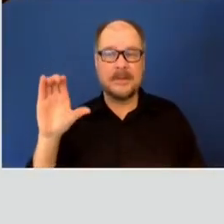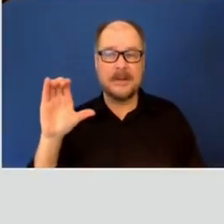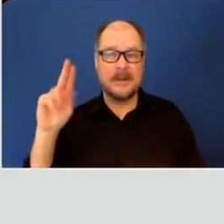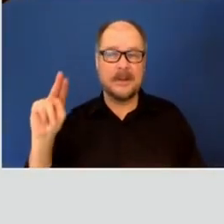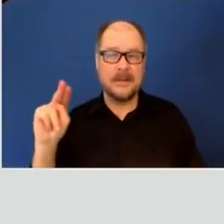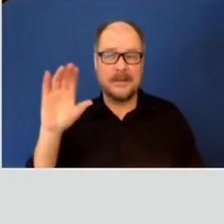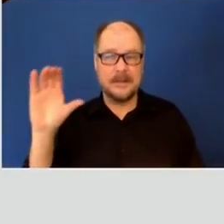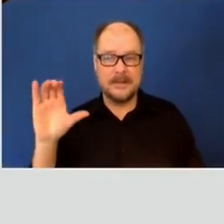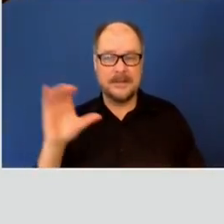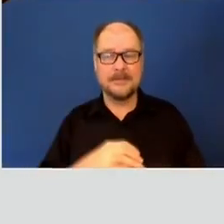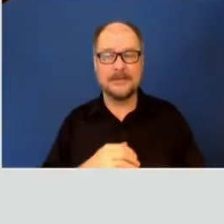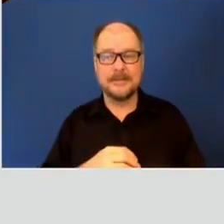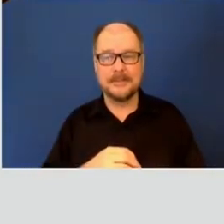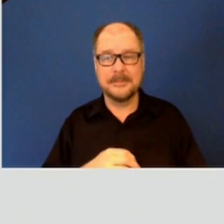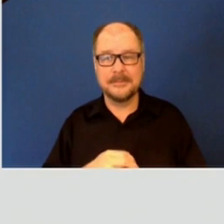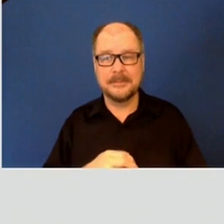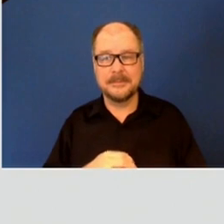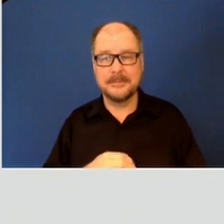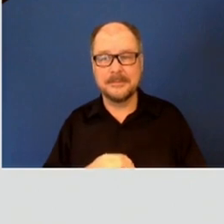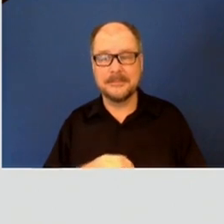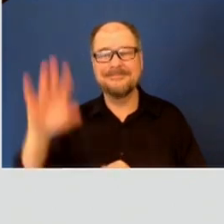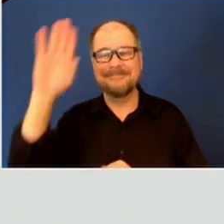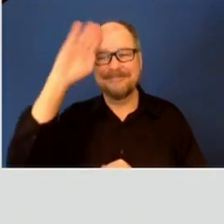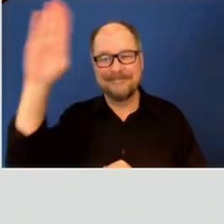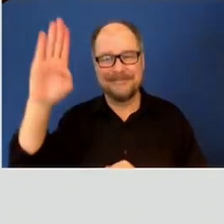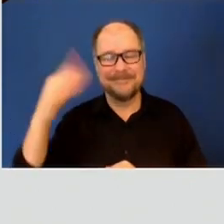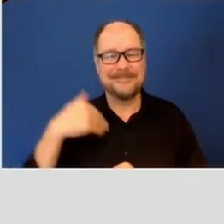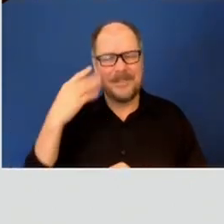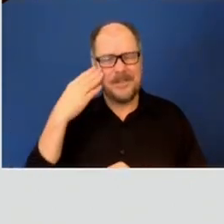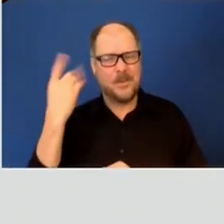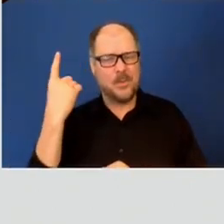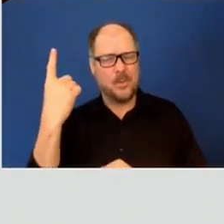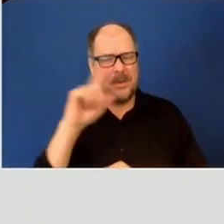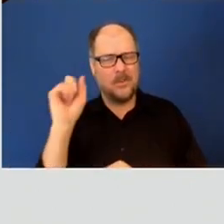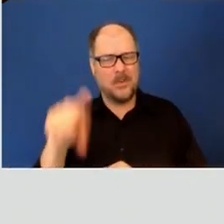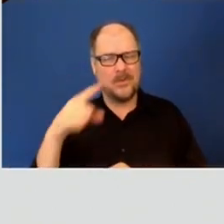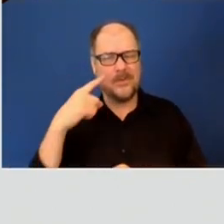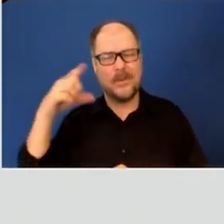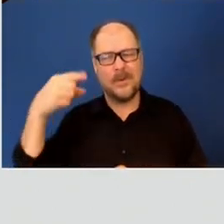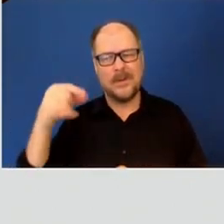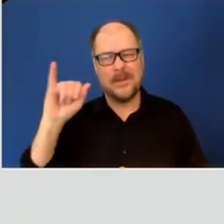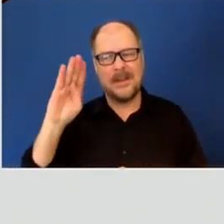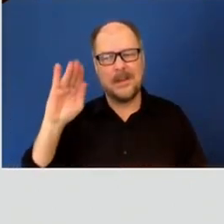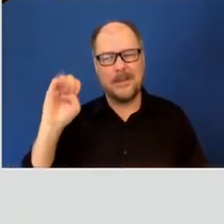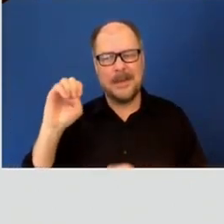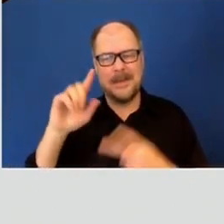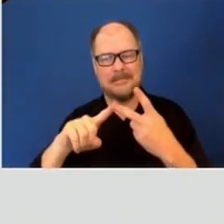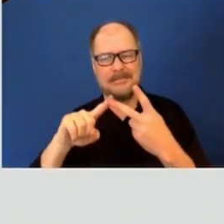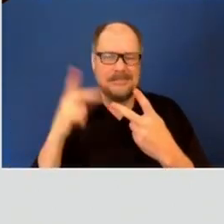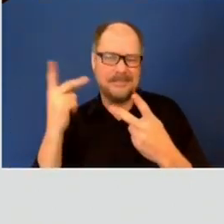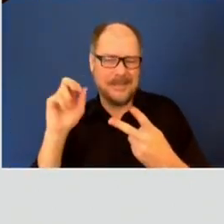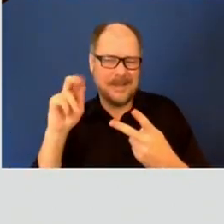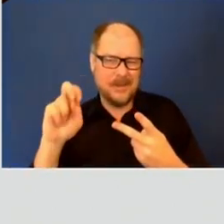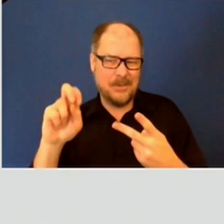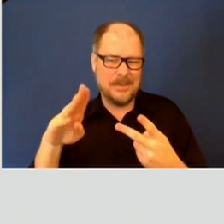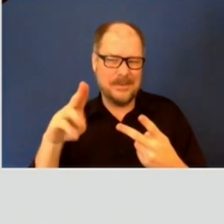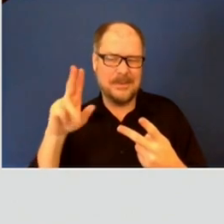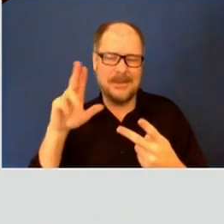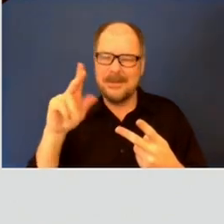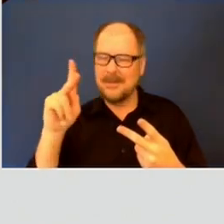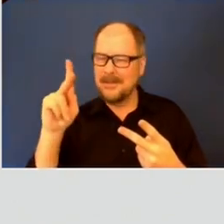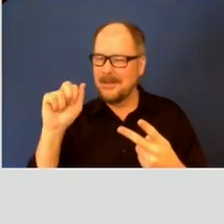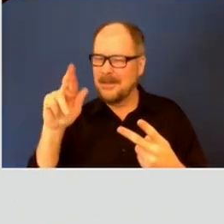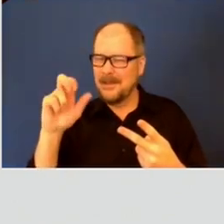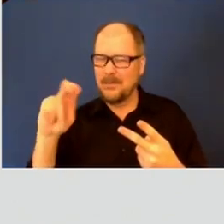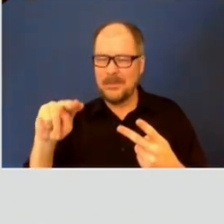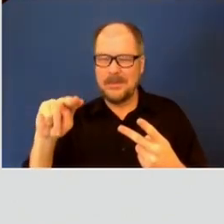Hi there. I know one of these is for Gibby. The other one may be for Karen. But Gibby, you alluded to this just a minute